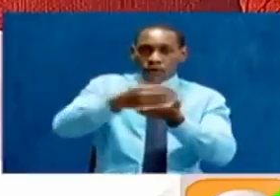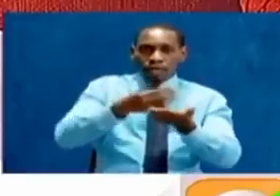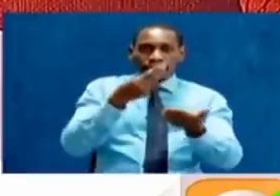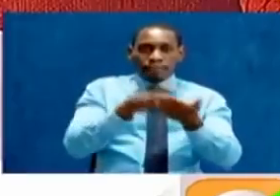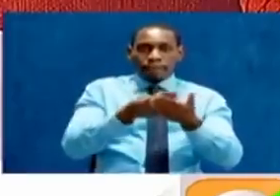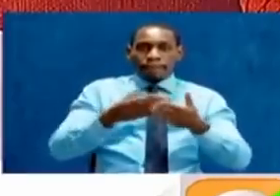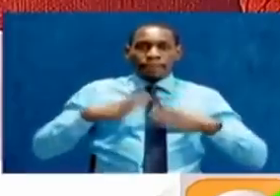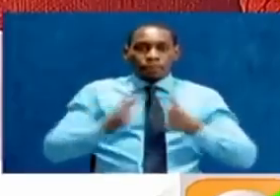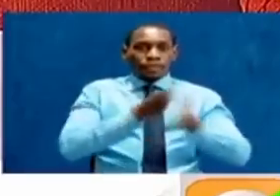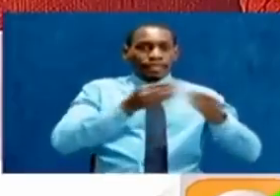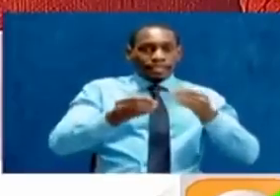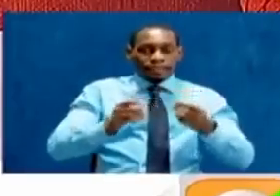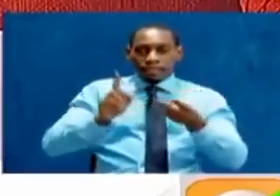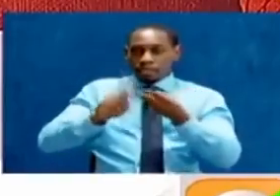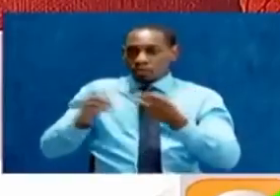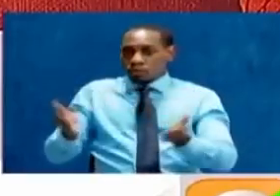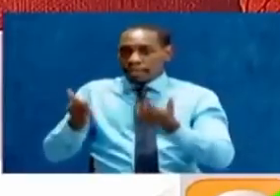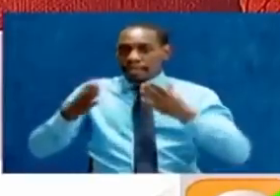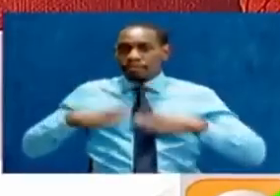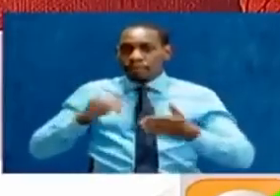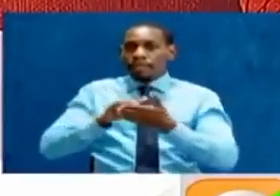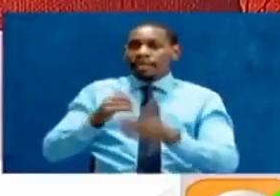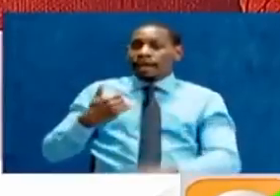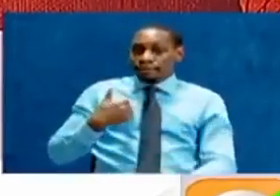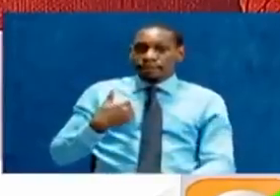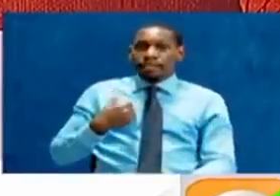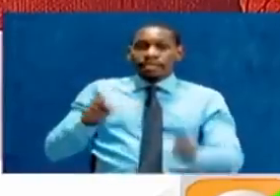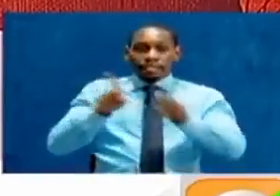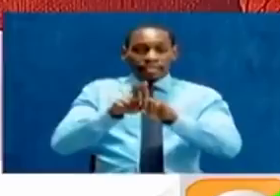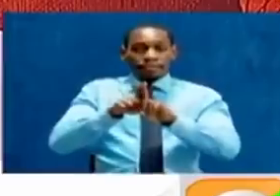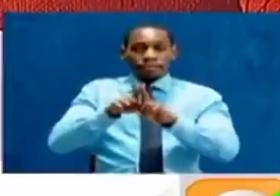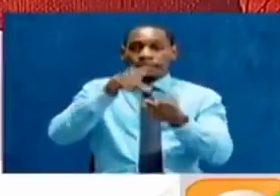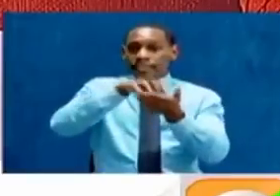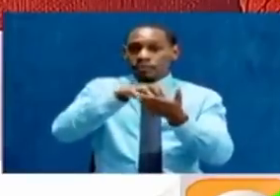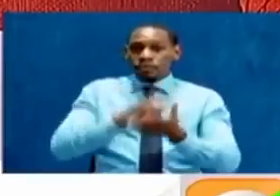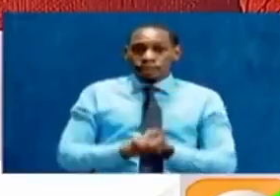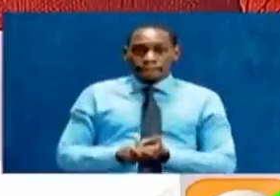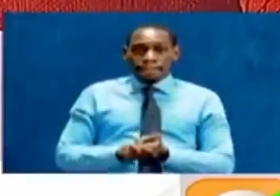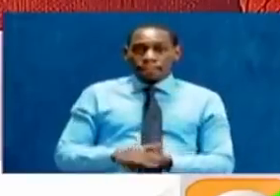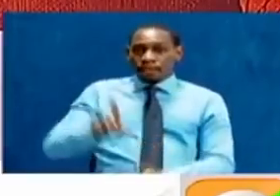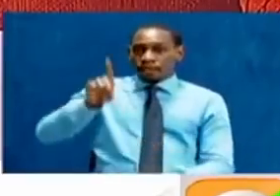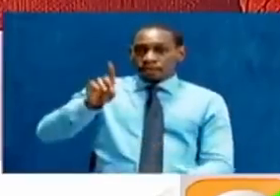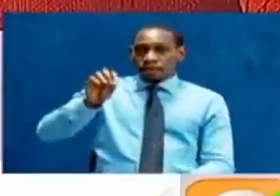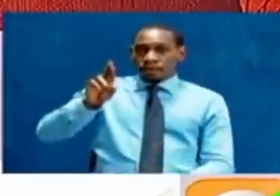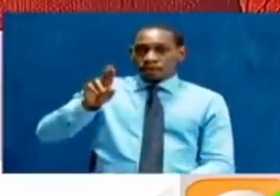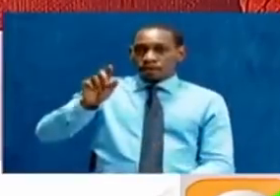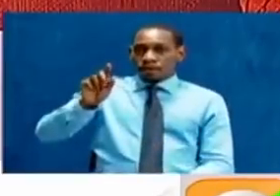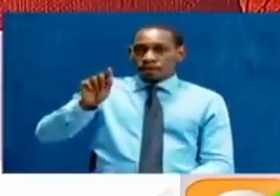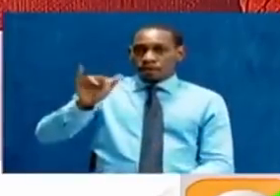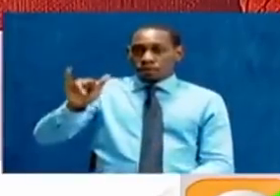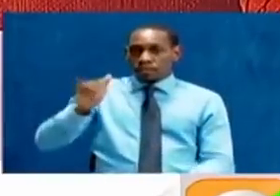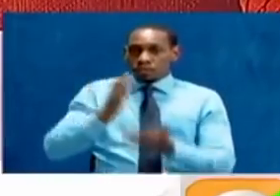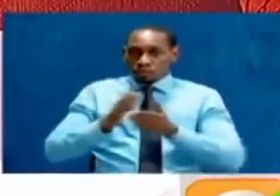for paraplegics, but to also encourage those who find themselves in such a situation. Dorothy Gashier, who